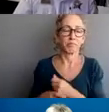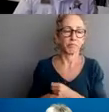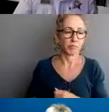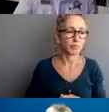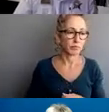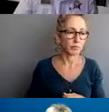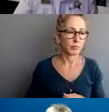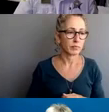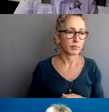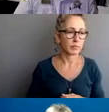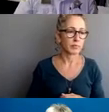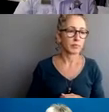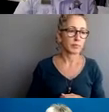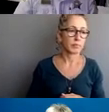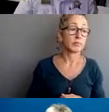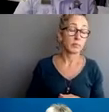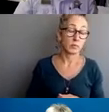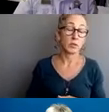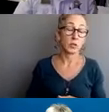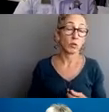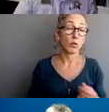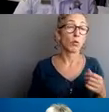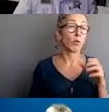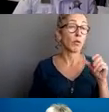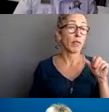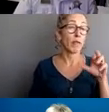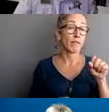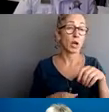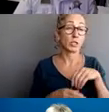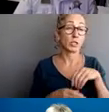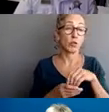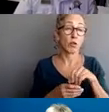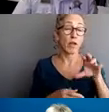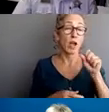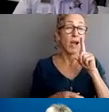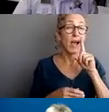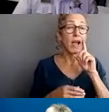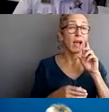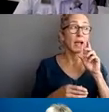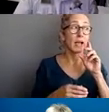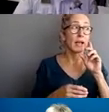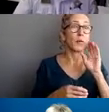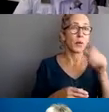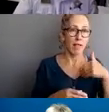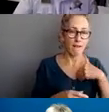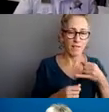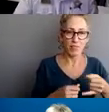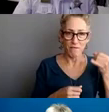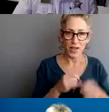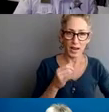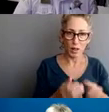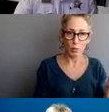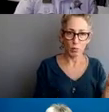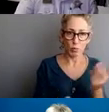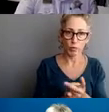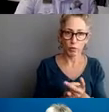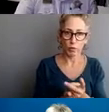has the final authority to recommend and approve a candidate for assignment as an investigator looking at these minimum